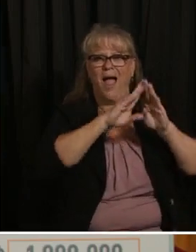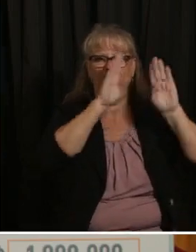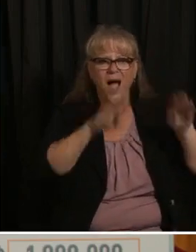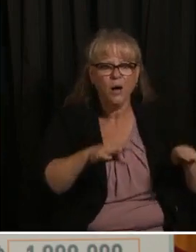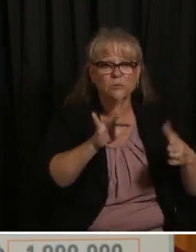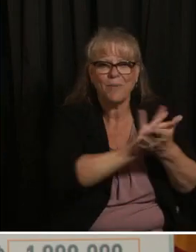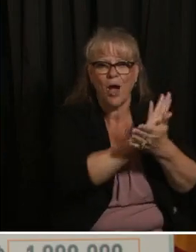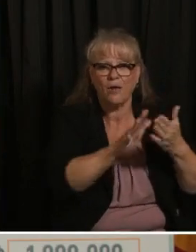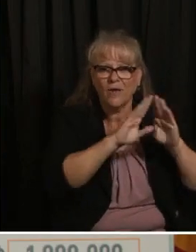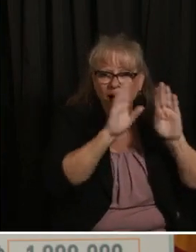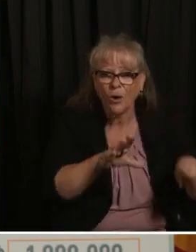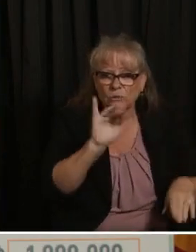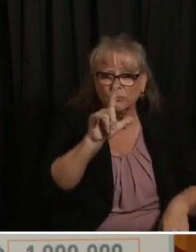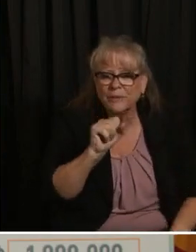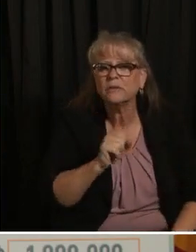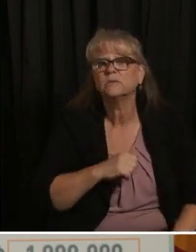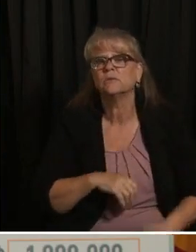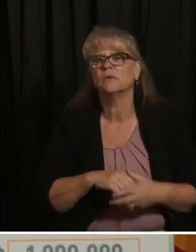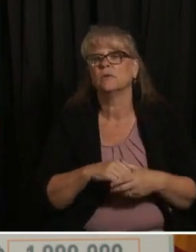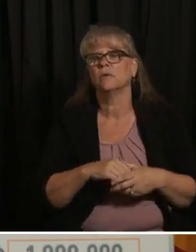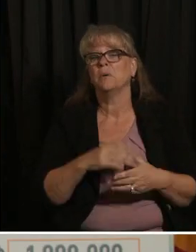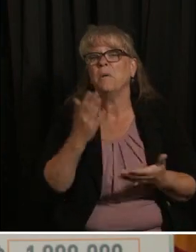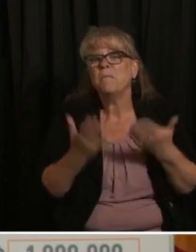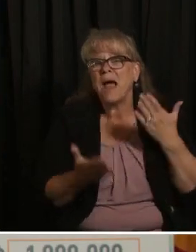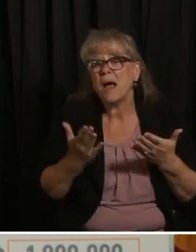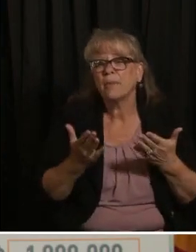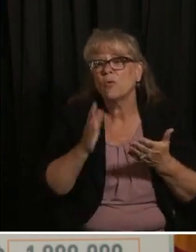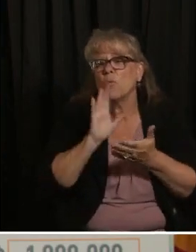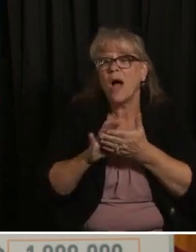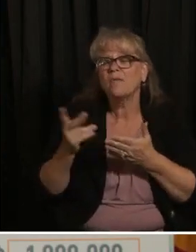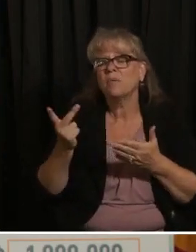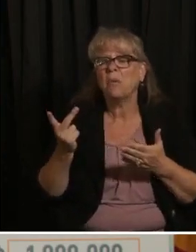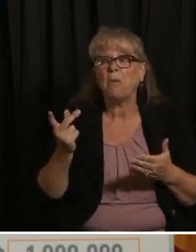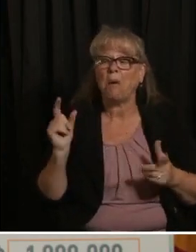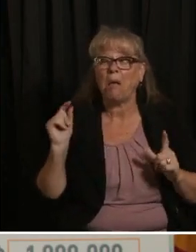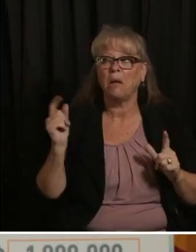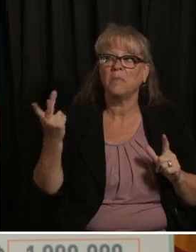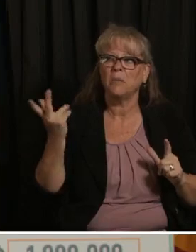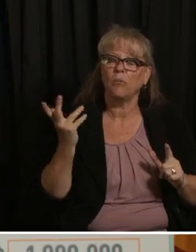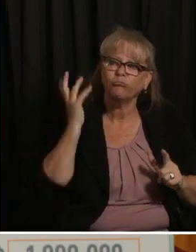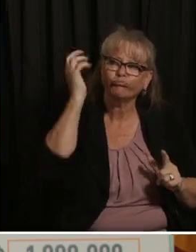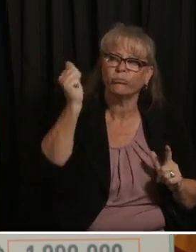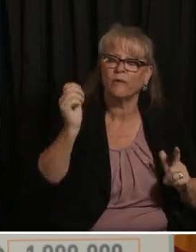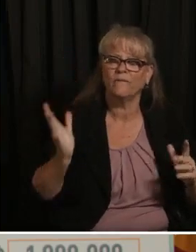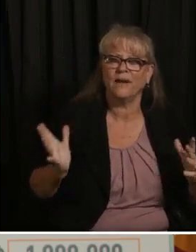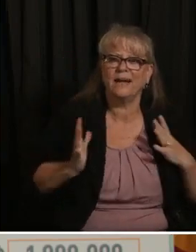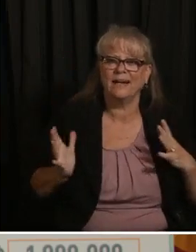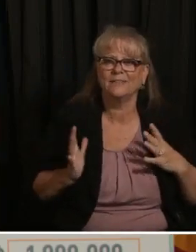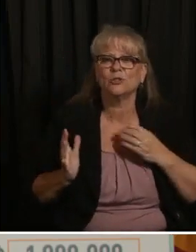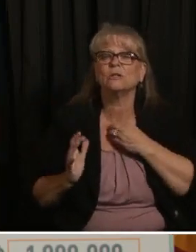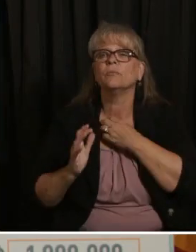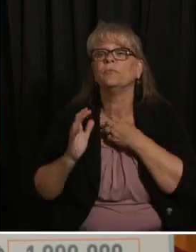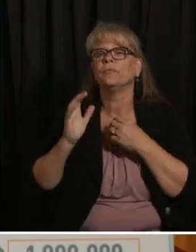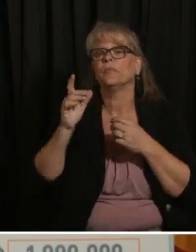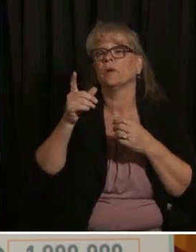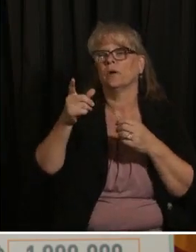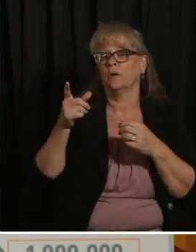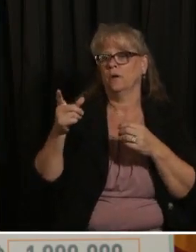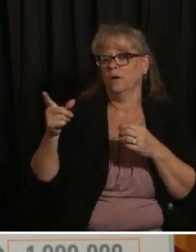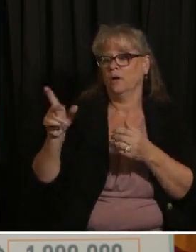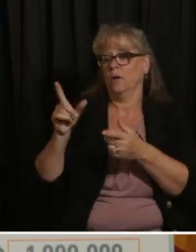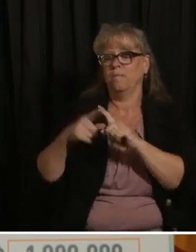for gene and i maybe take a good vacation but most of the money is going to go towards an area that i'm very passionate about